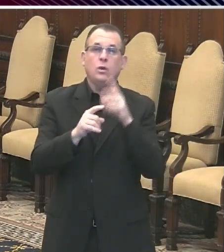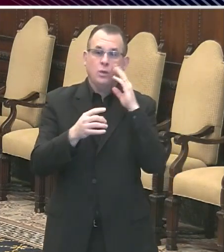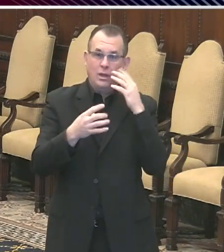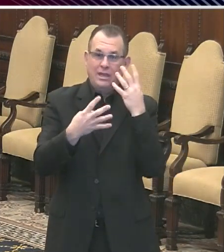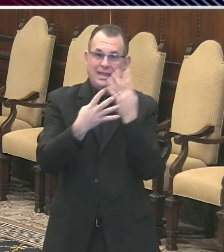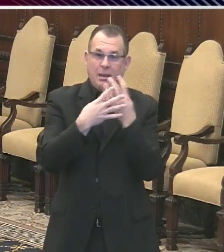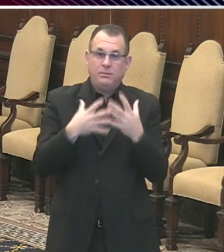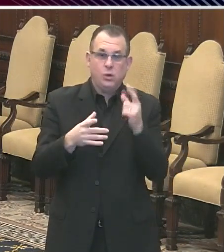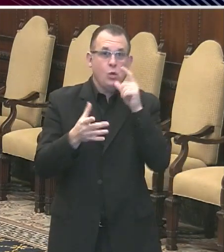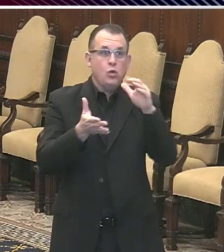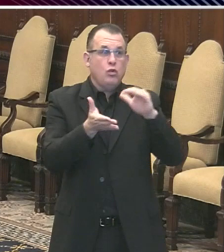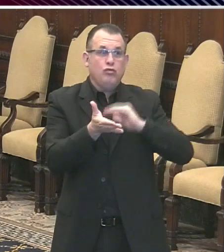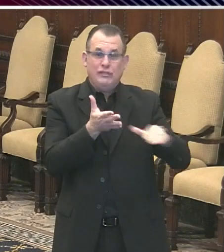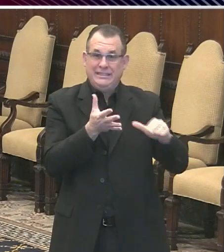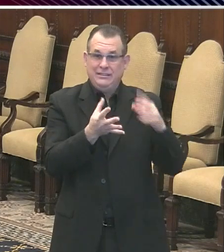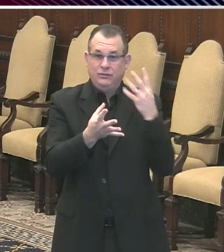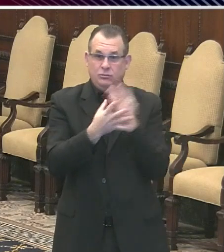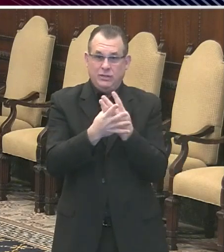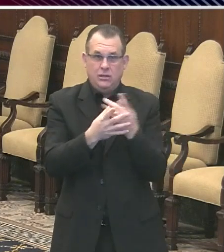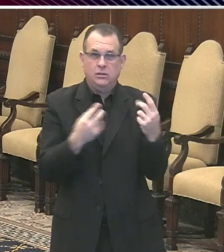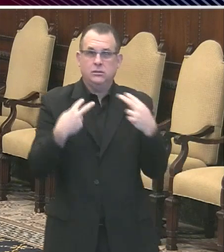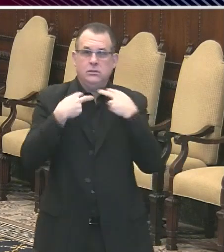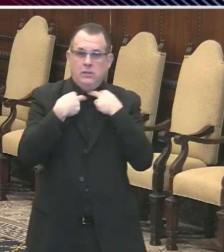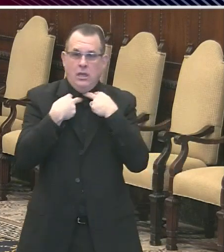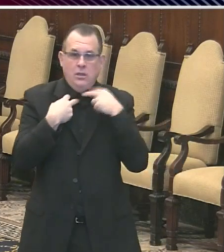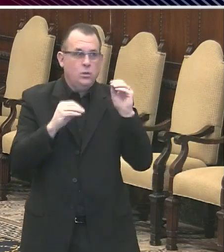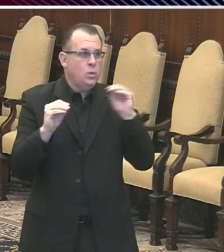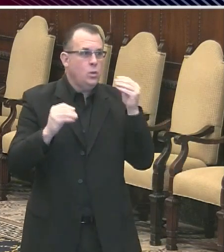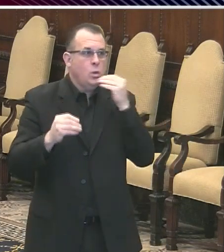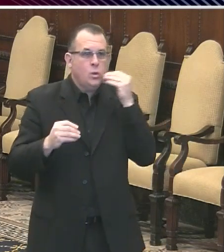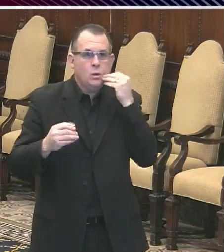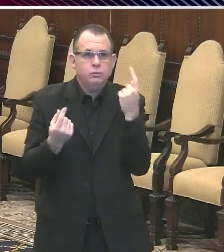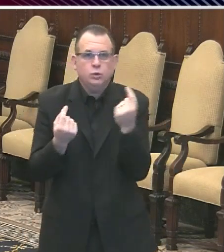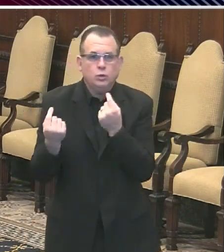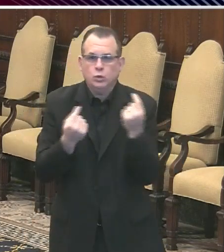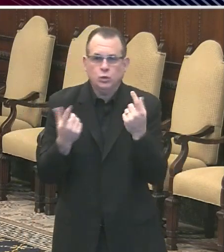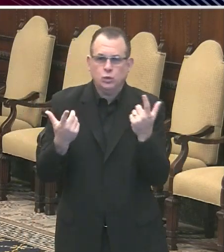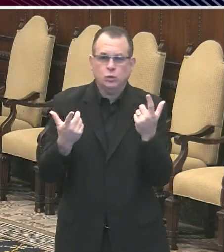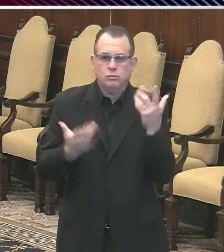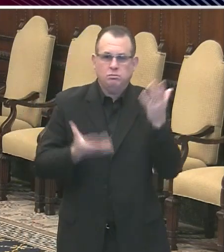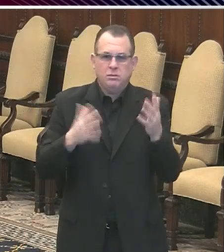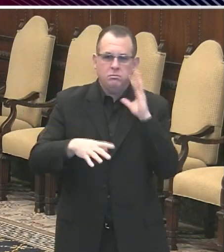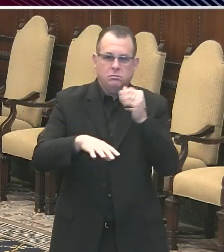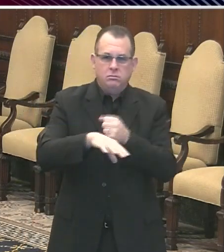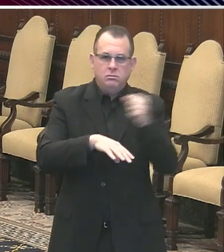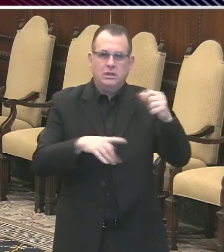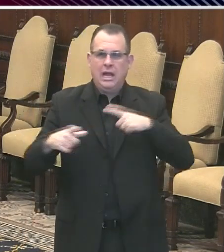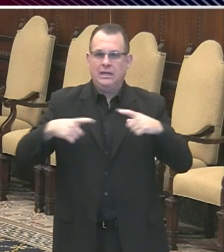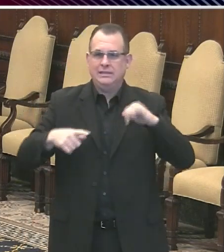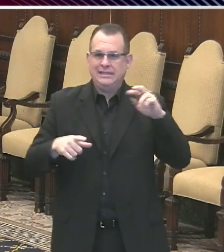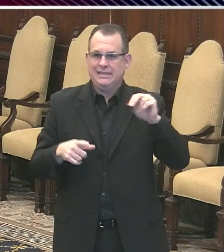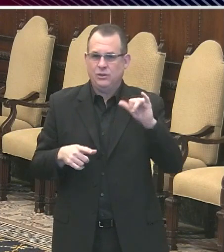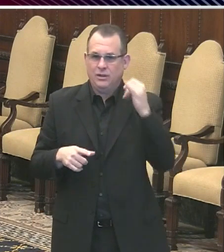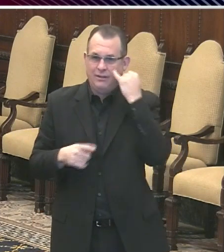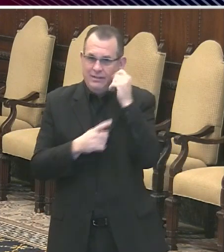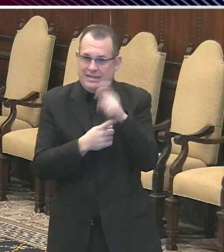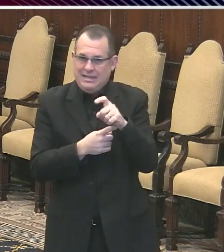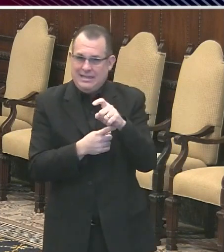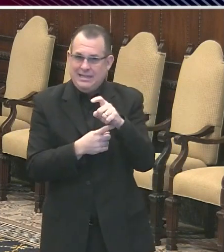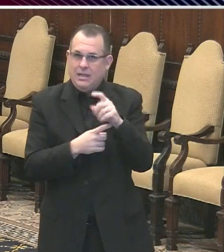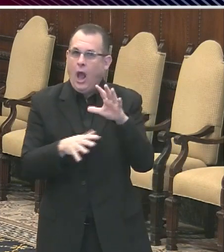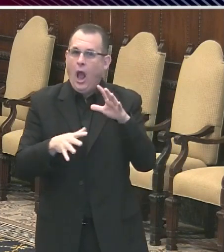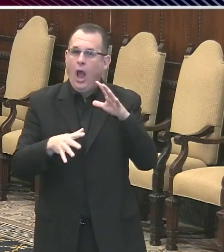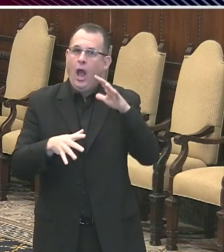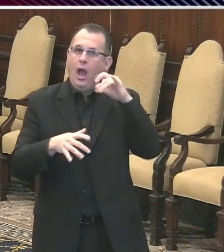of whether it is appropriate at the Holiday Inn as well. That's not quite finalized. The delay on